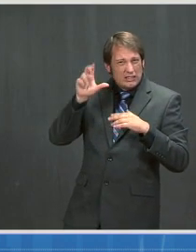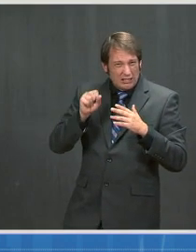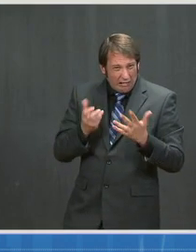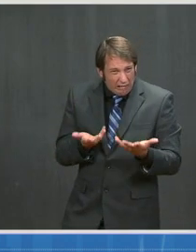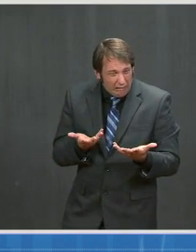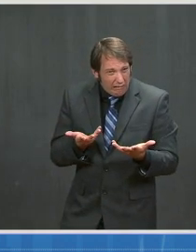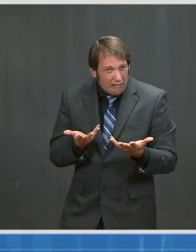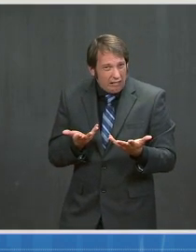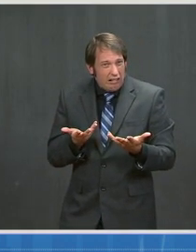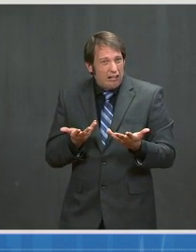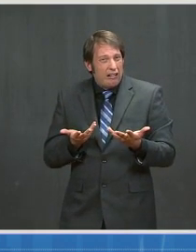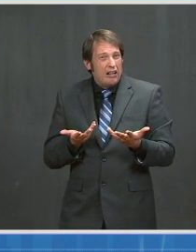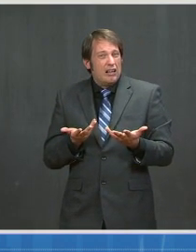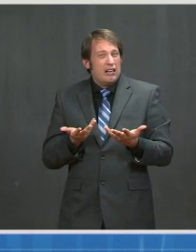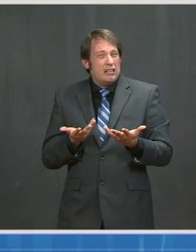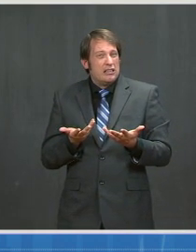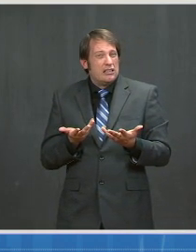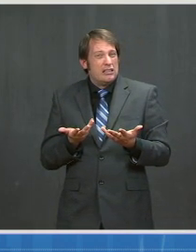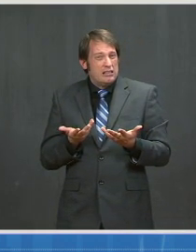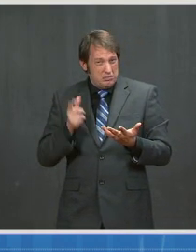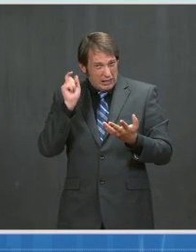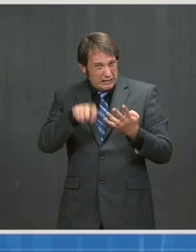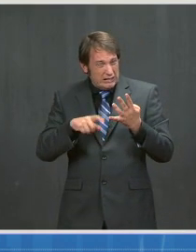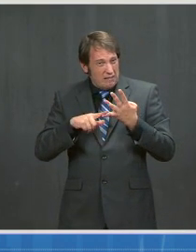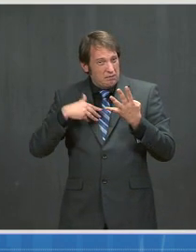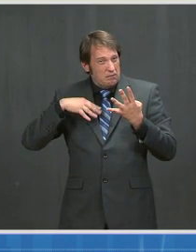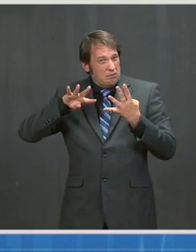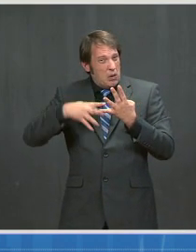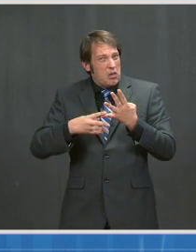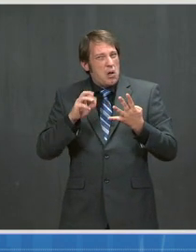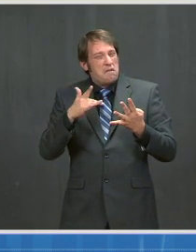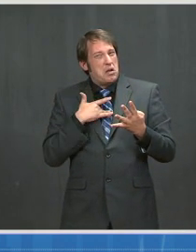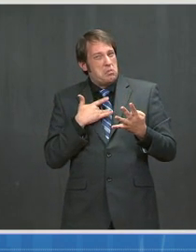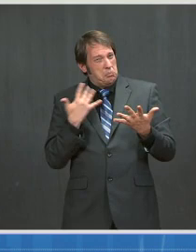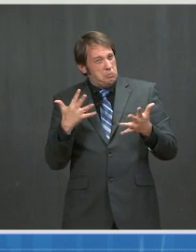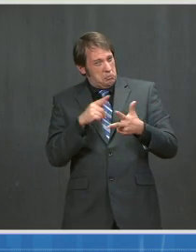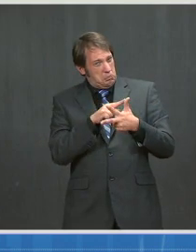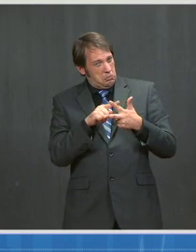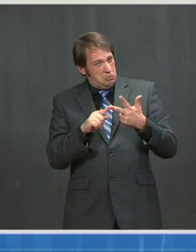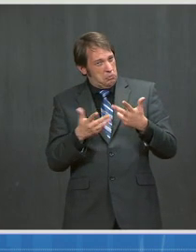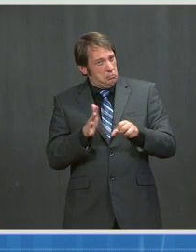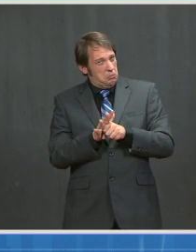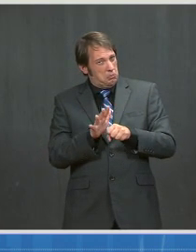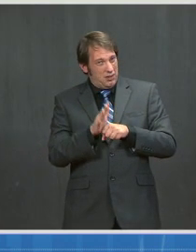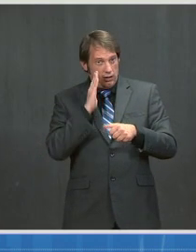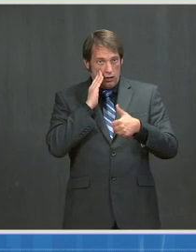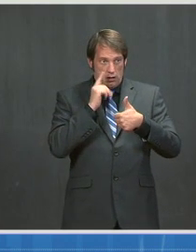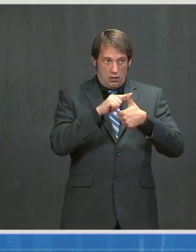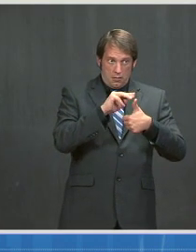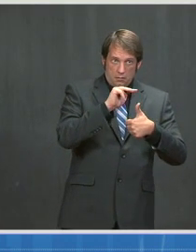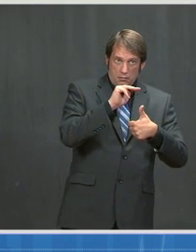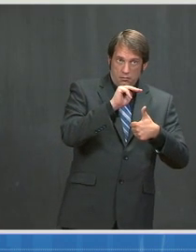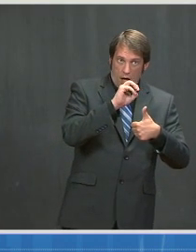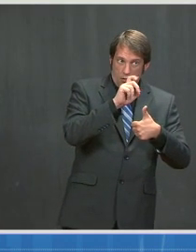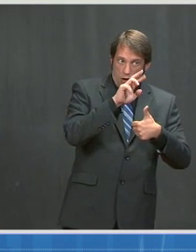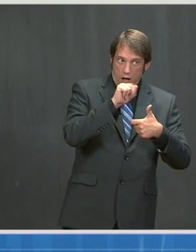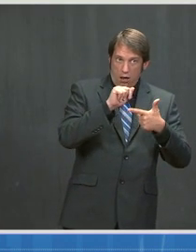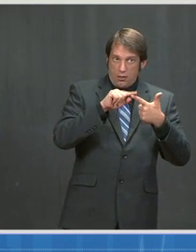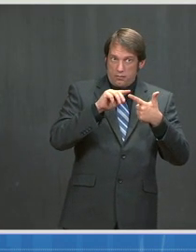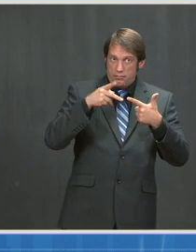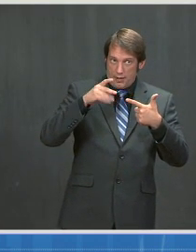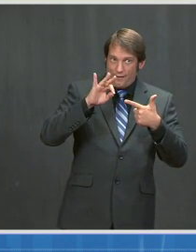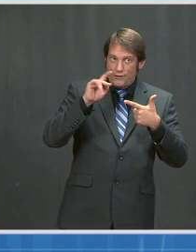for the emergent plant, and any effect on Johnson & Johnson's ability to meet its April goal of 24 million doses,